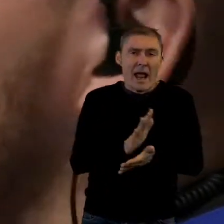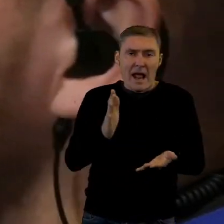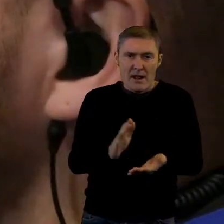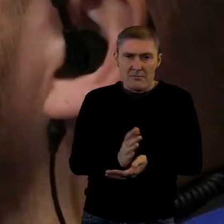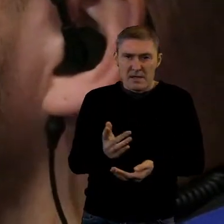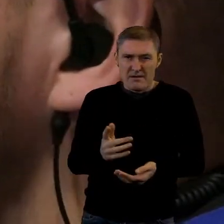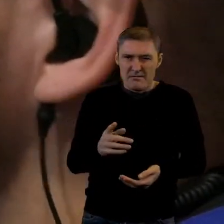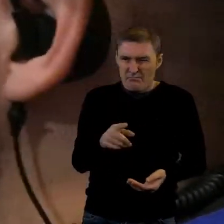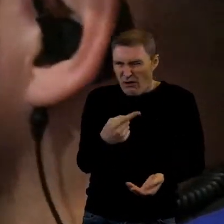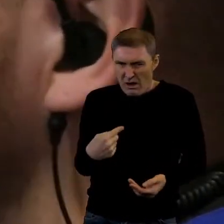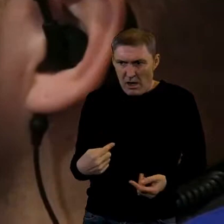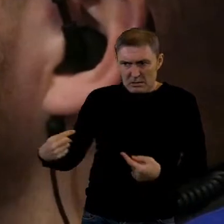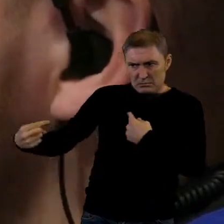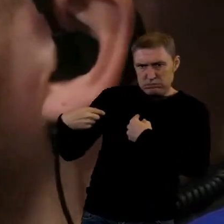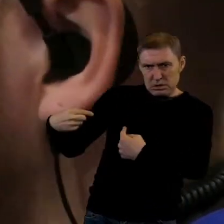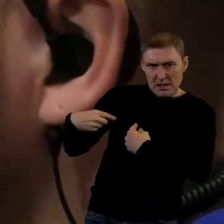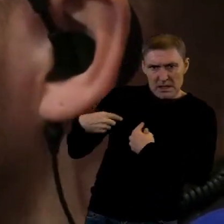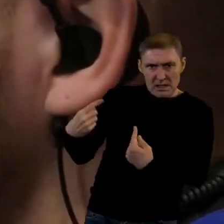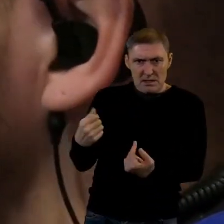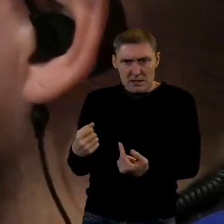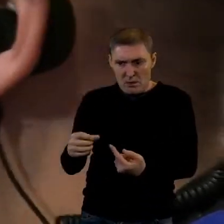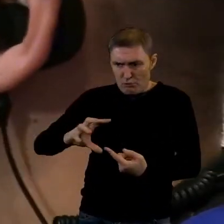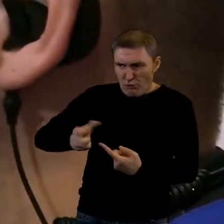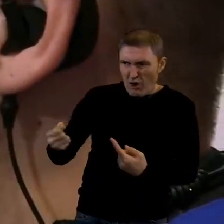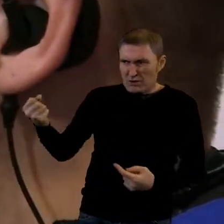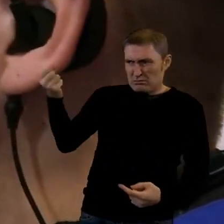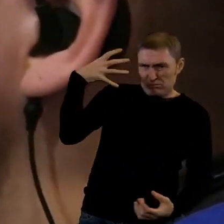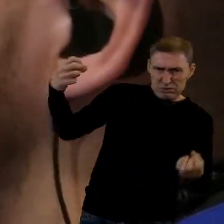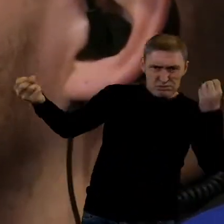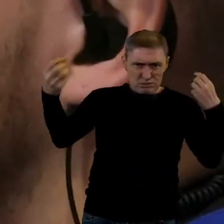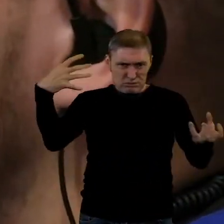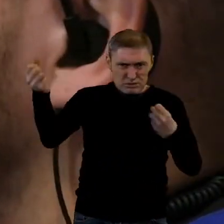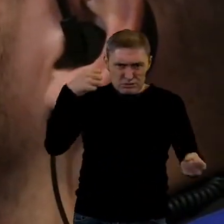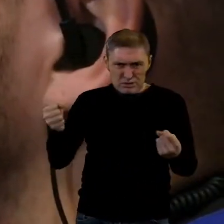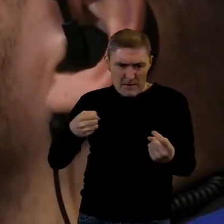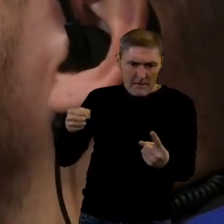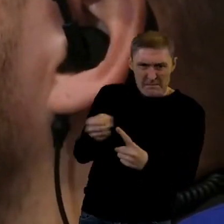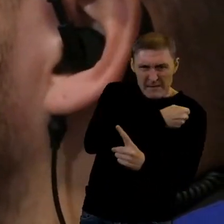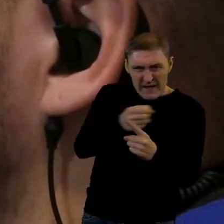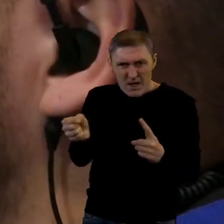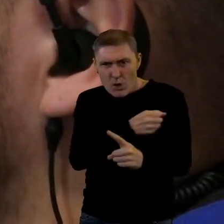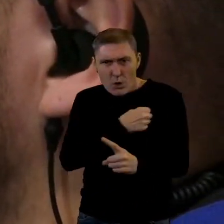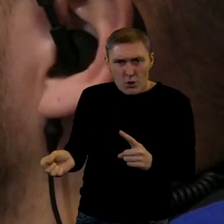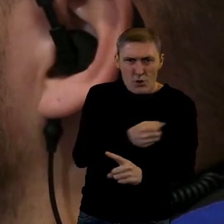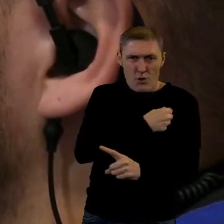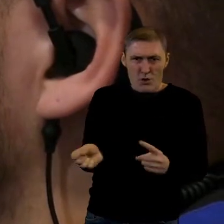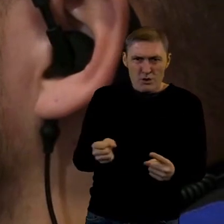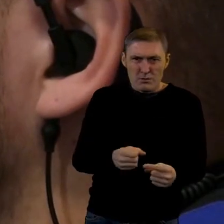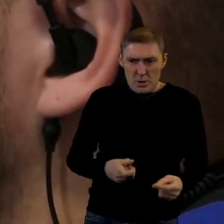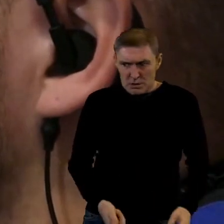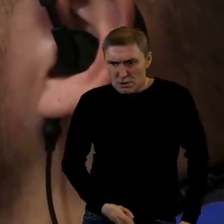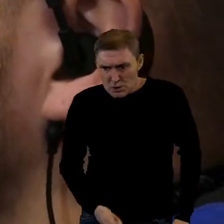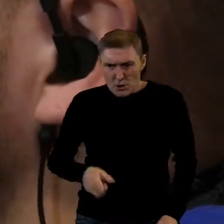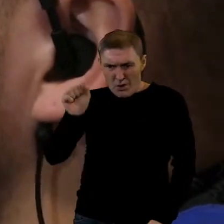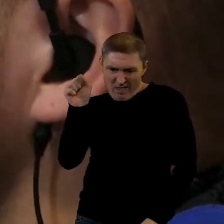rocks thrown at my face, I've been beat up outside of pubs for the toilets I've been in and it